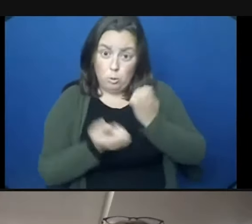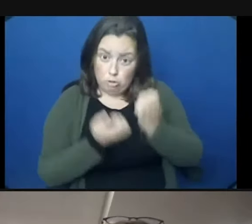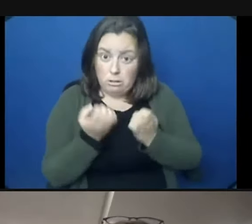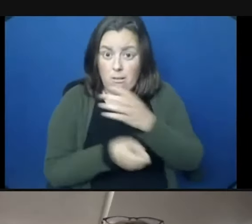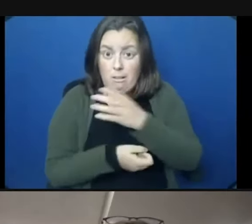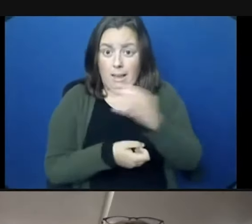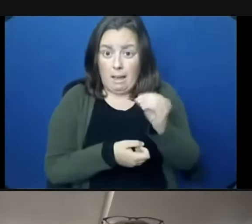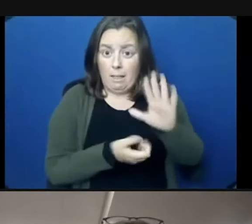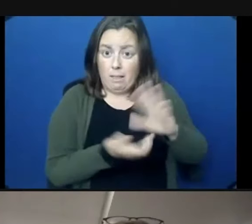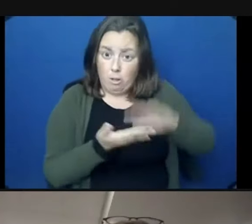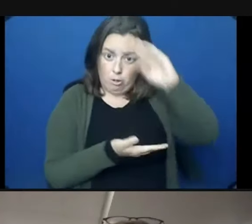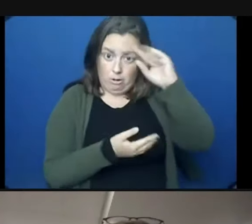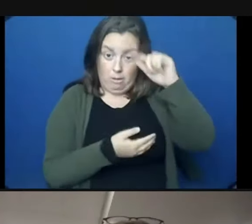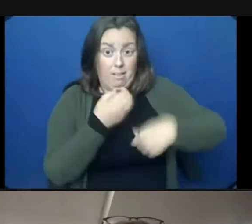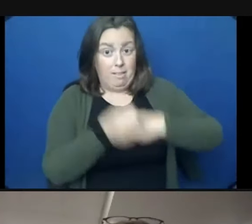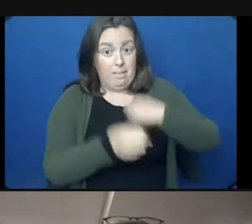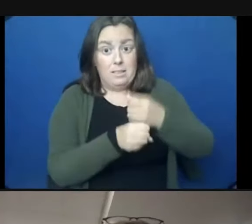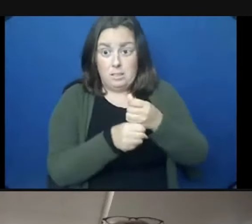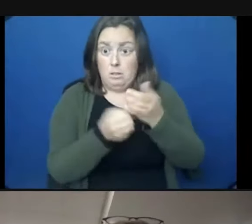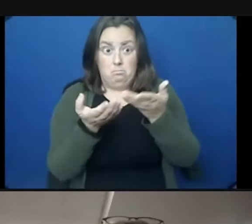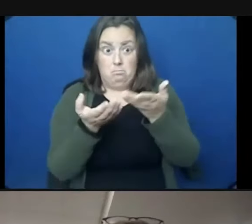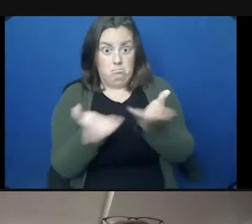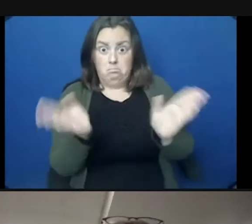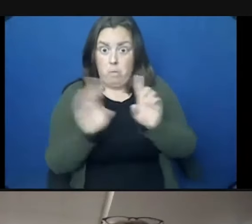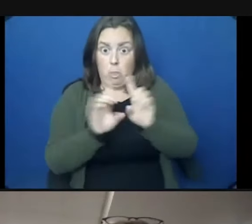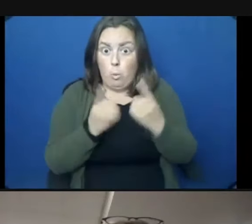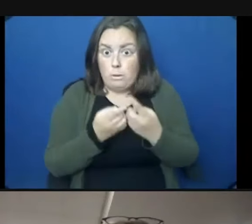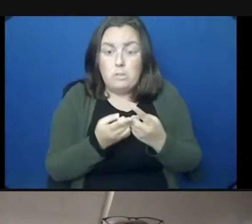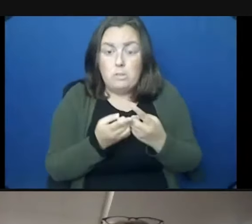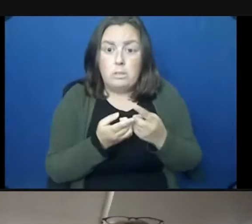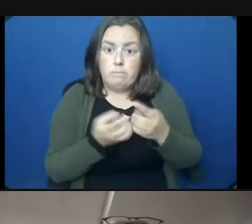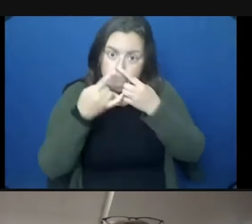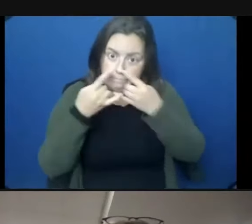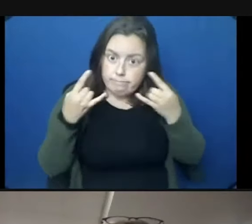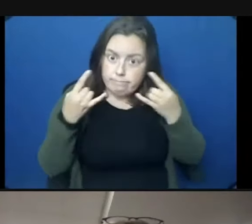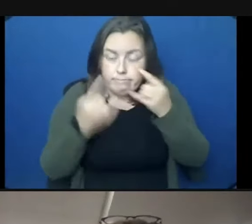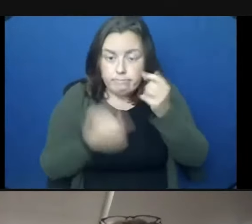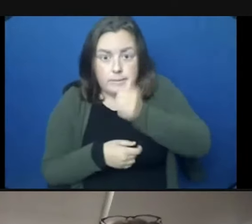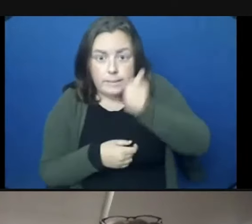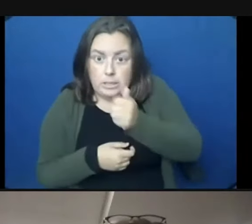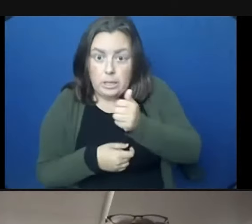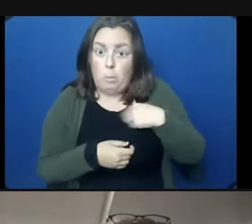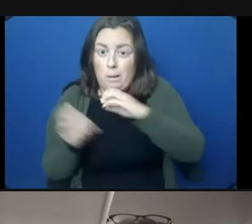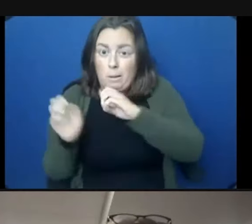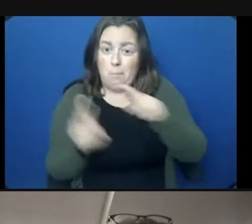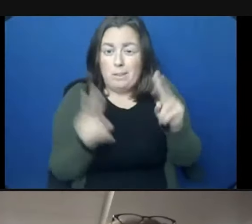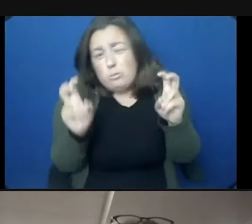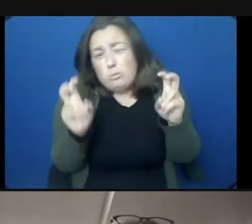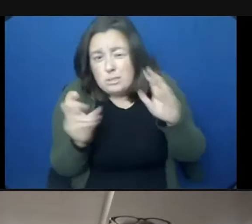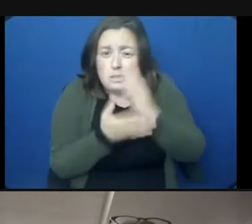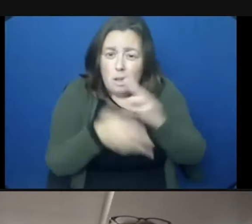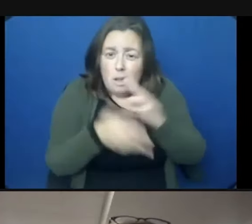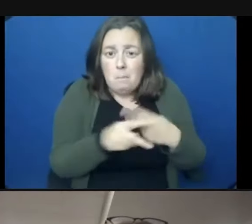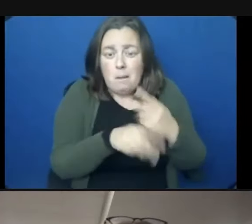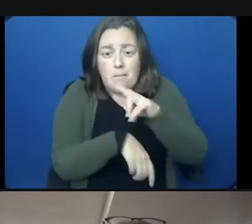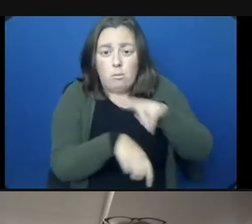This year, students are wearing masks, and the entire district has been able to return to some sense of normalcy. Since the start of the school year, we have been grateful